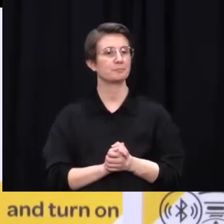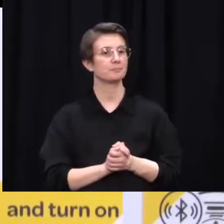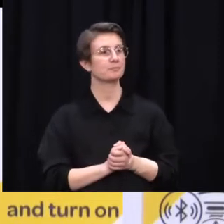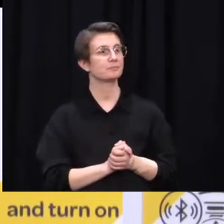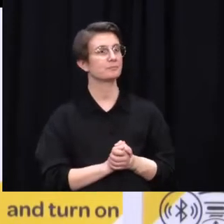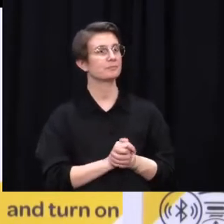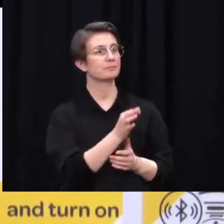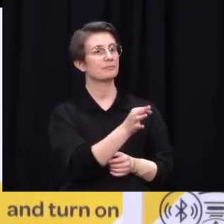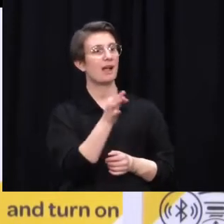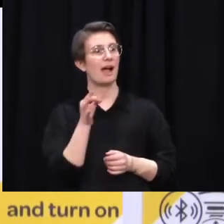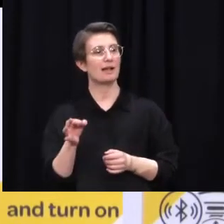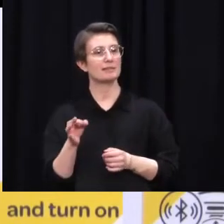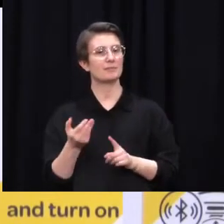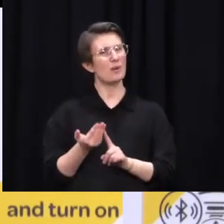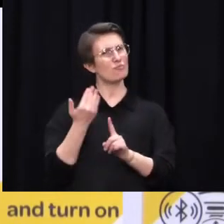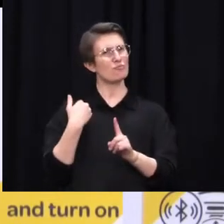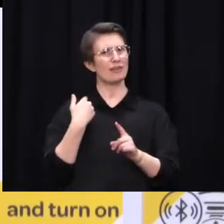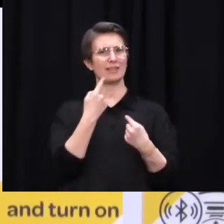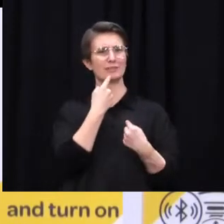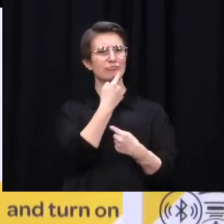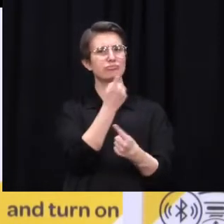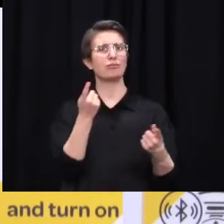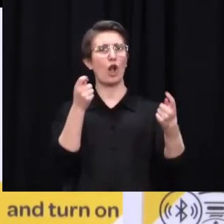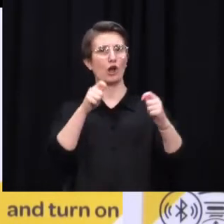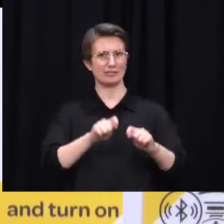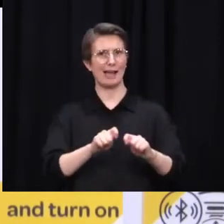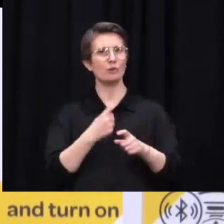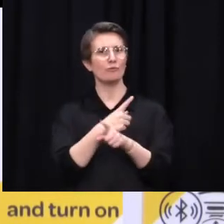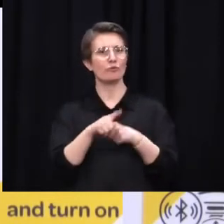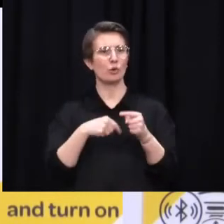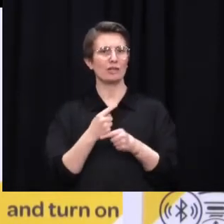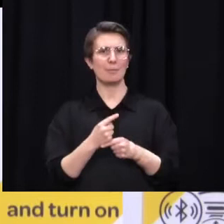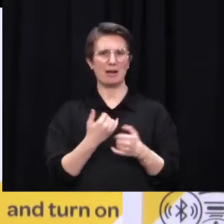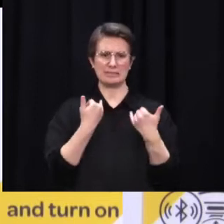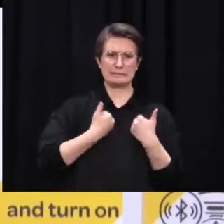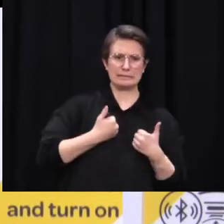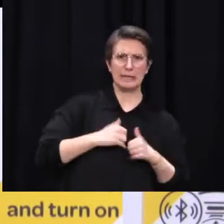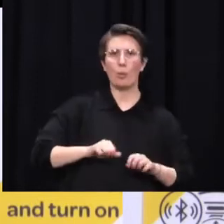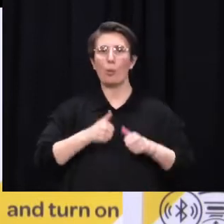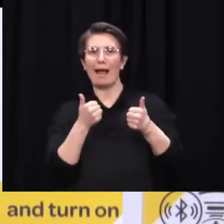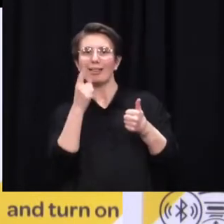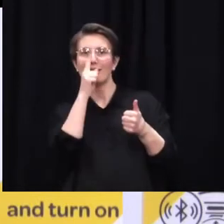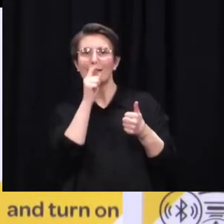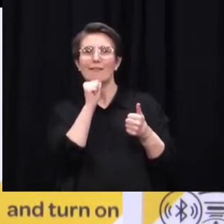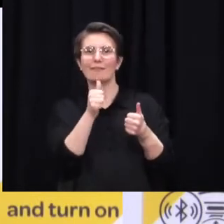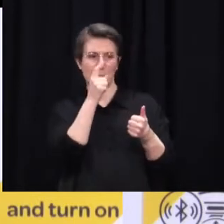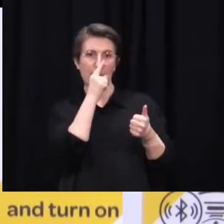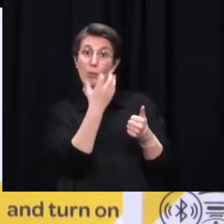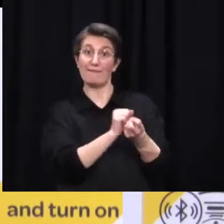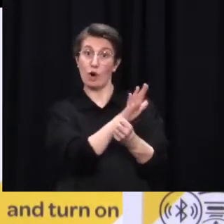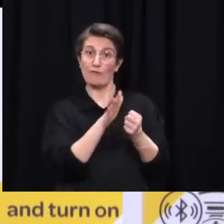status of each person, as in how many might be hospitalised or requiring ICU-level care? Do you have those figures, this proportion now?